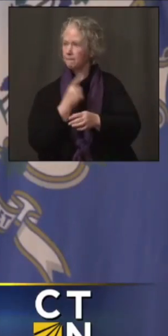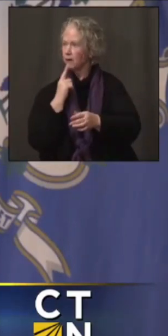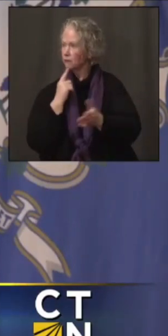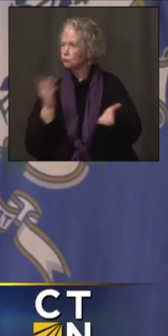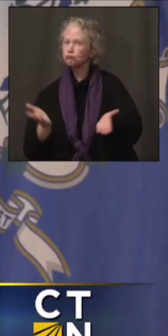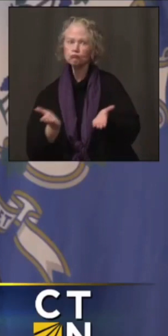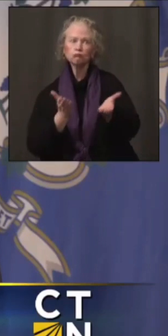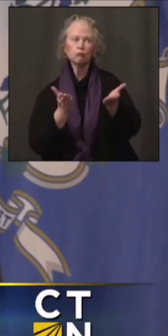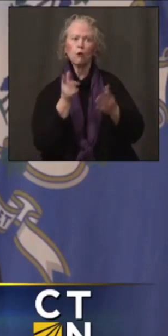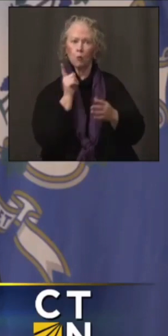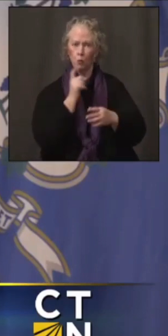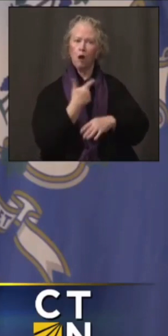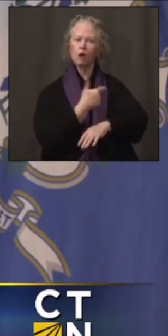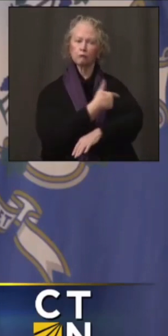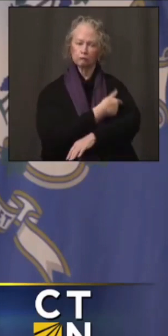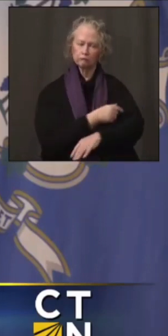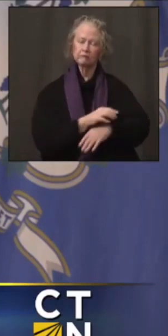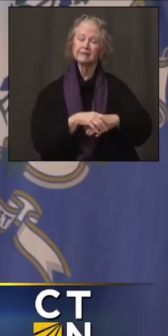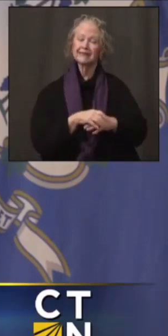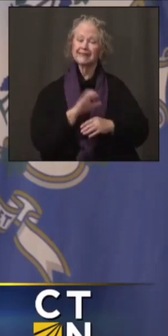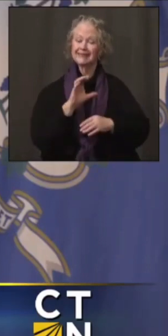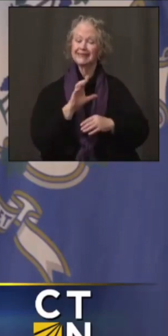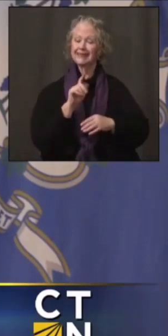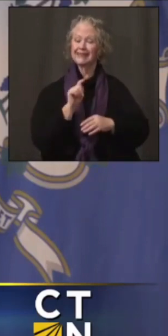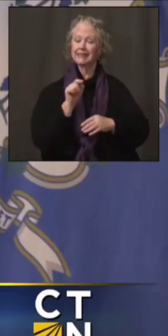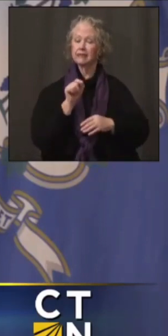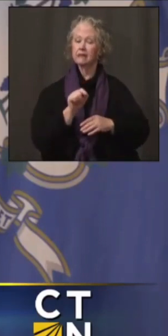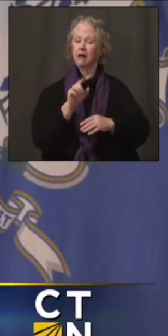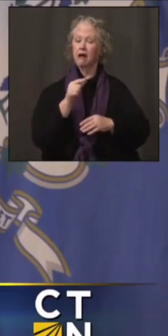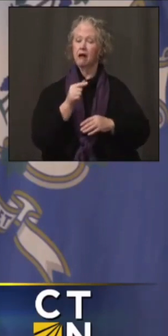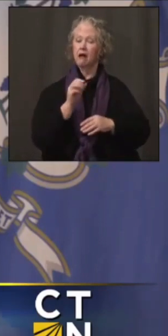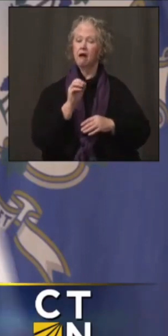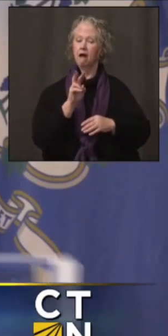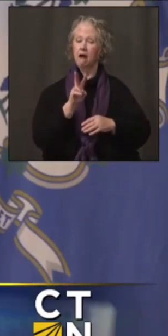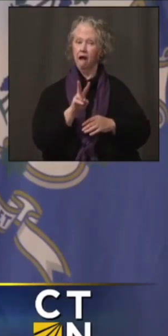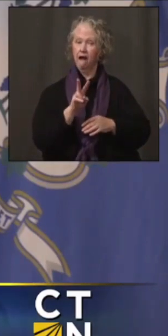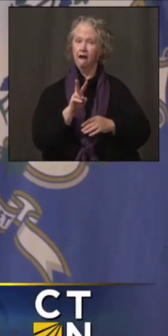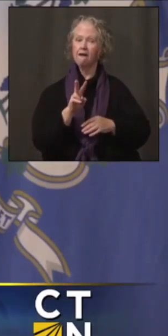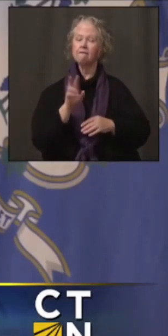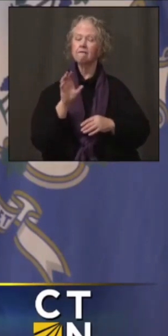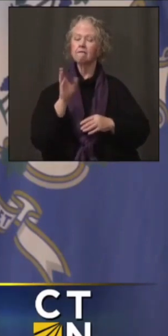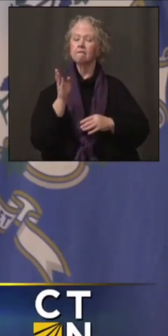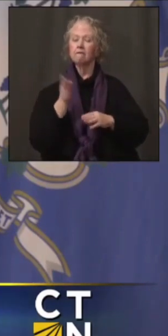vaccinated. CT.gov COVID vaccine for your update.